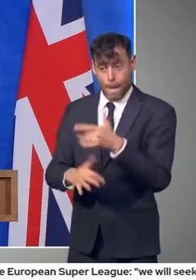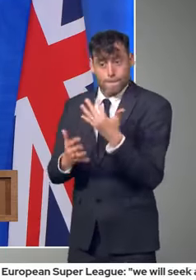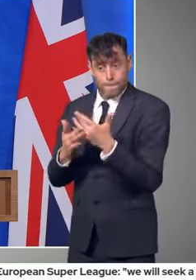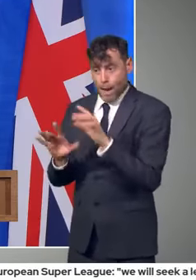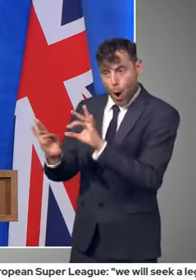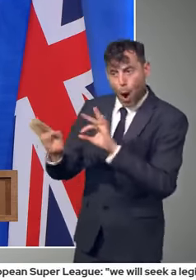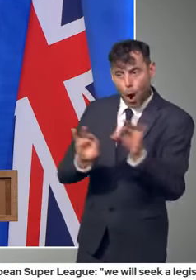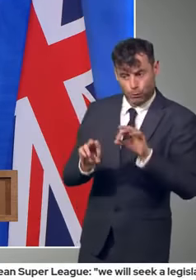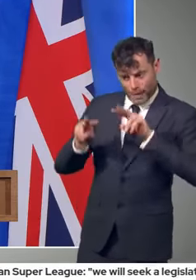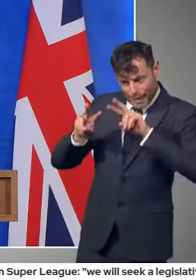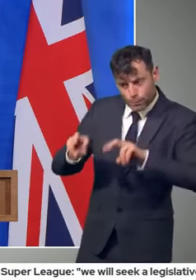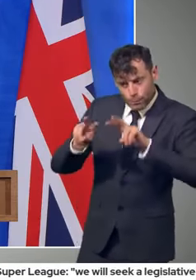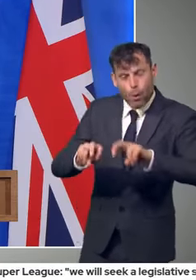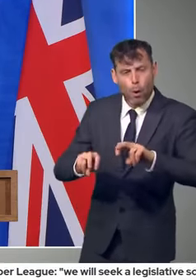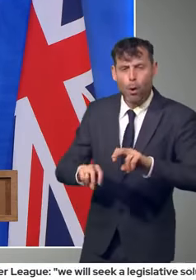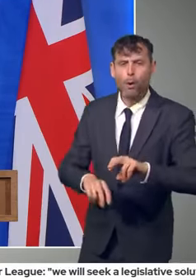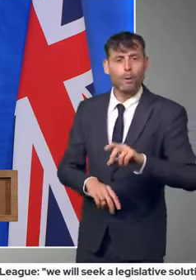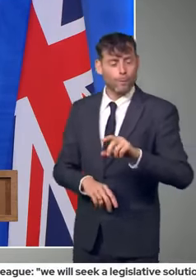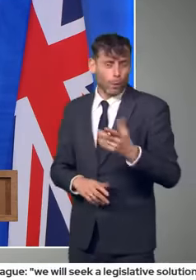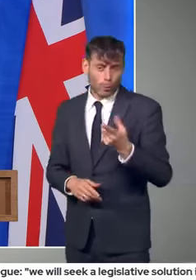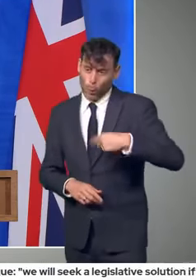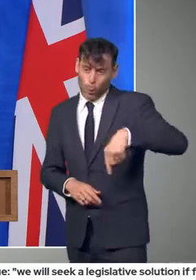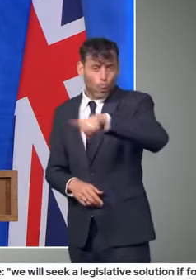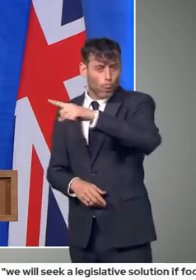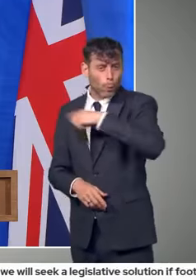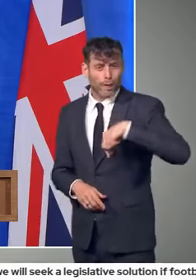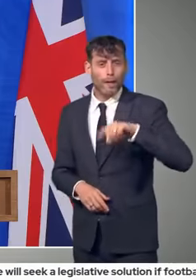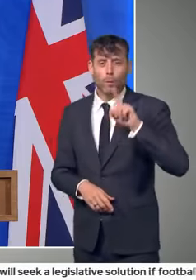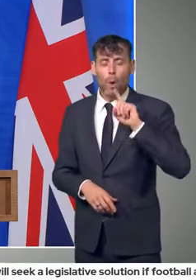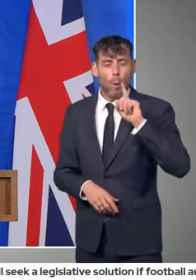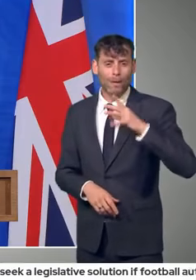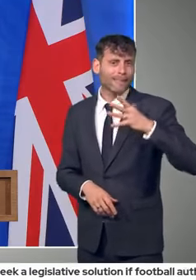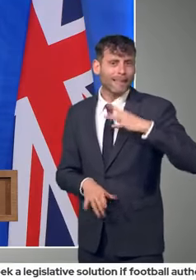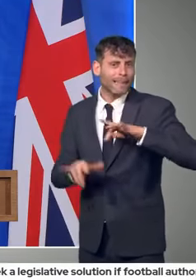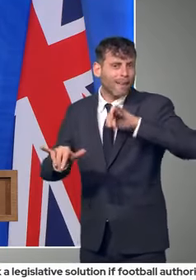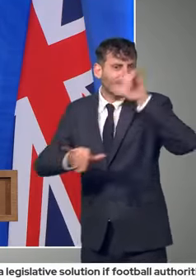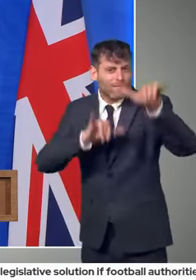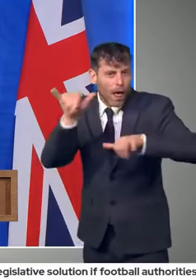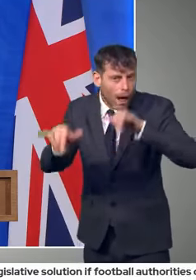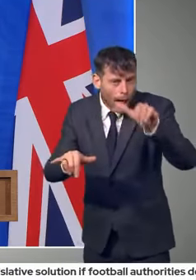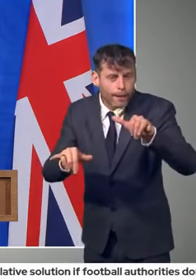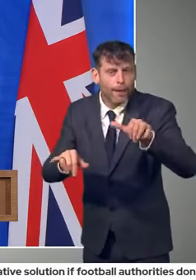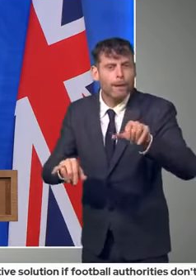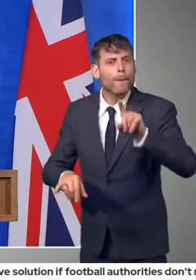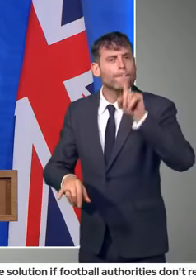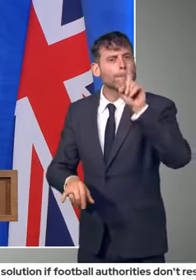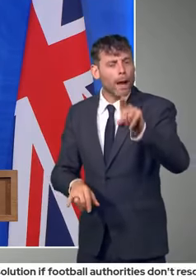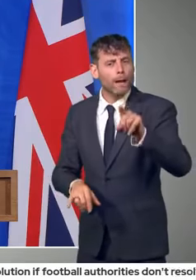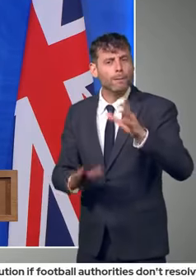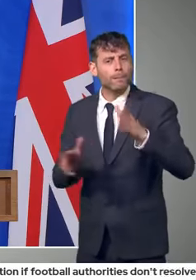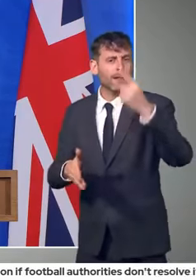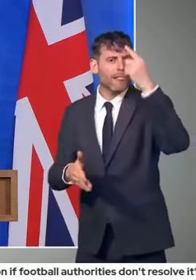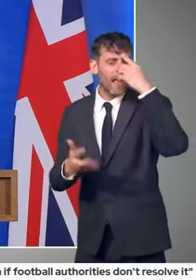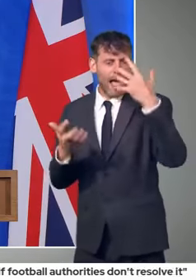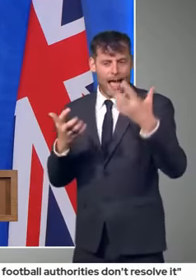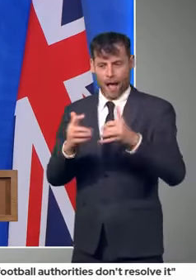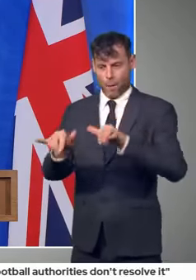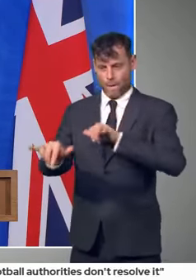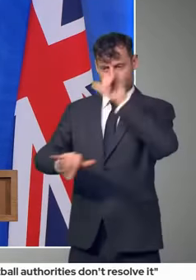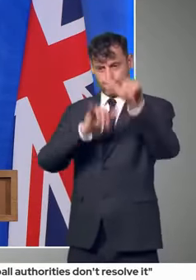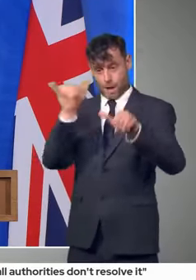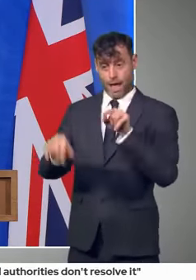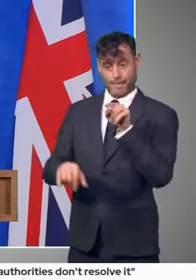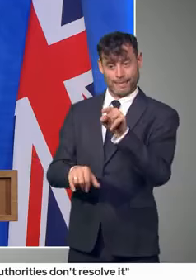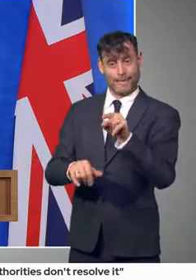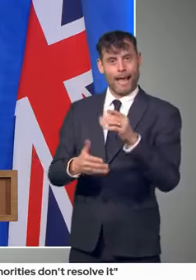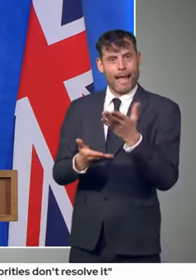Humanity is going to need, uh, to, to fly and it's going to have to fly in a, uh, a clean green way. And, uh,